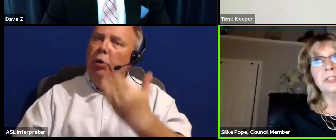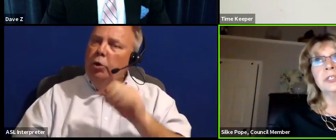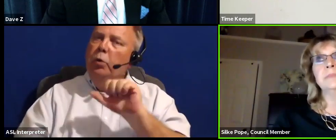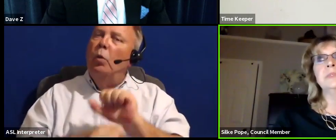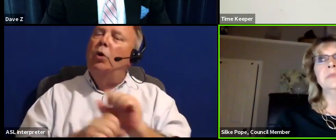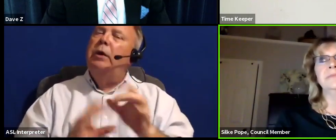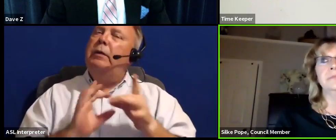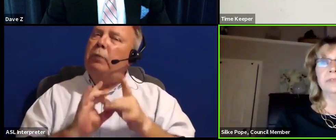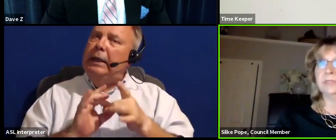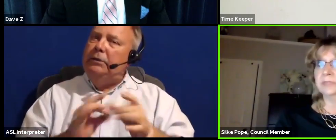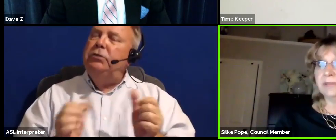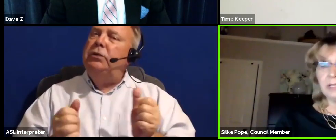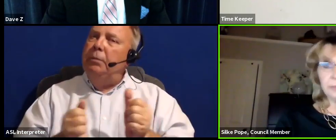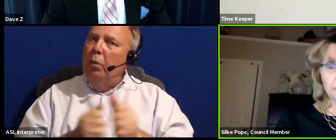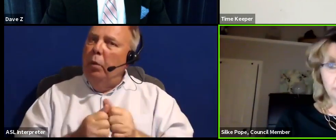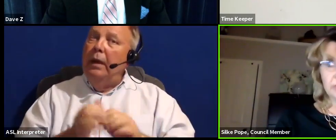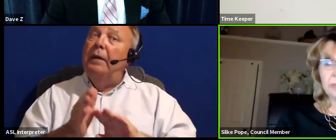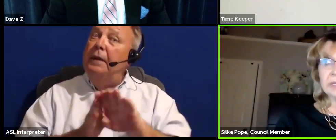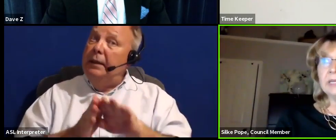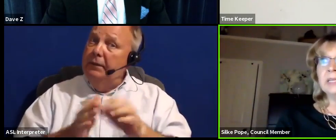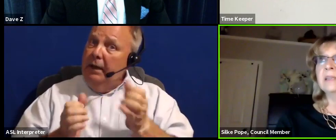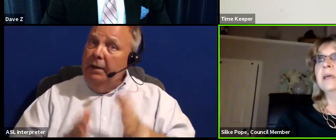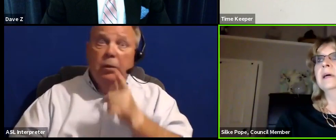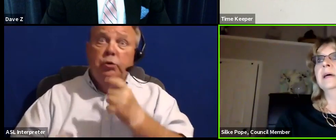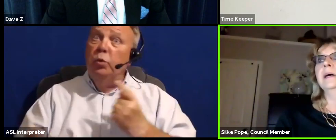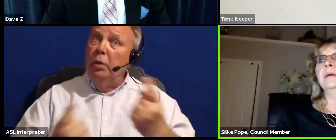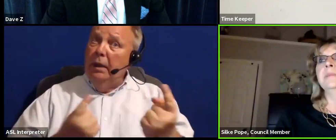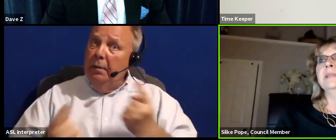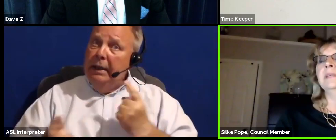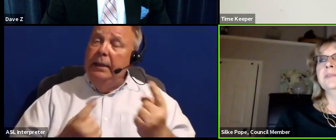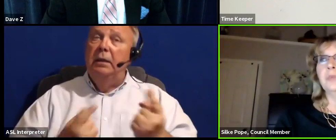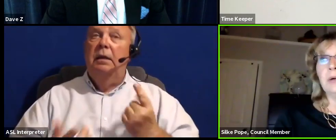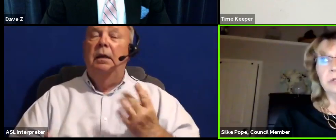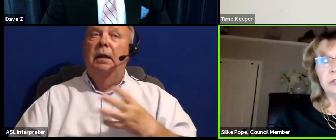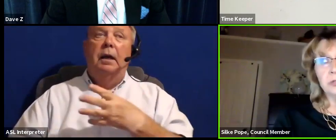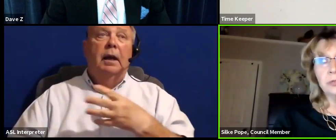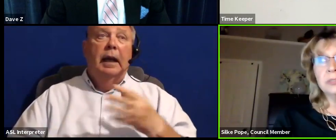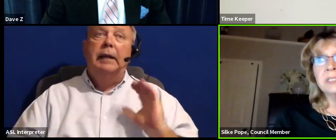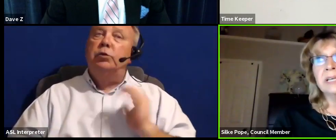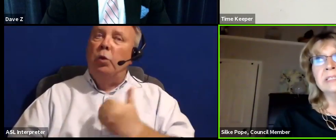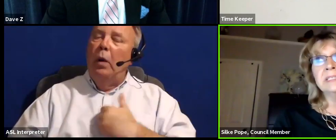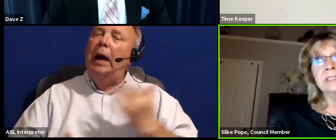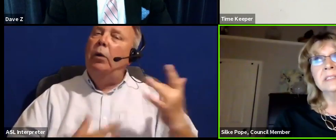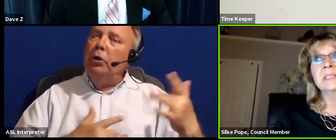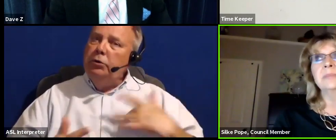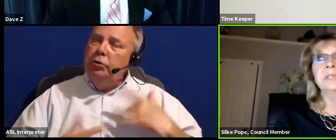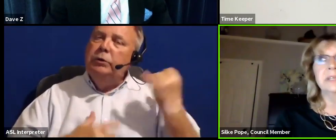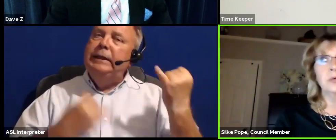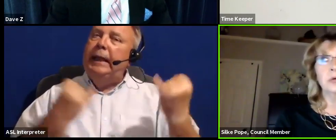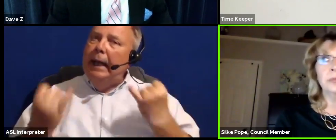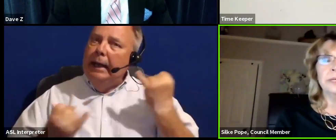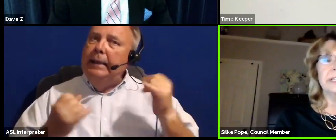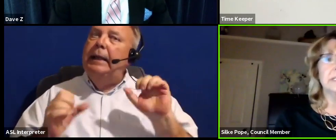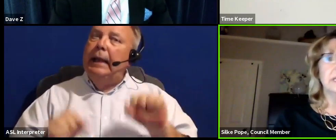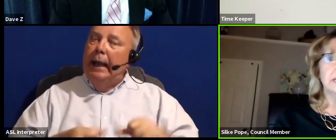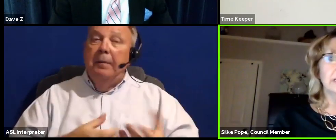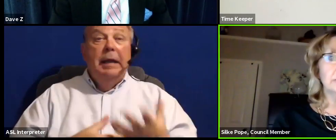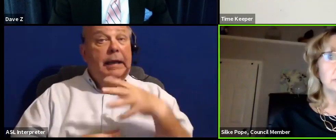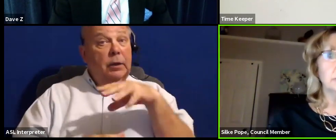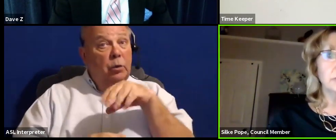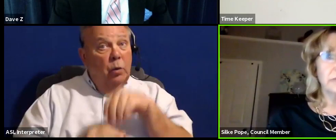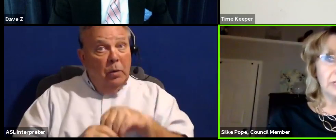relationships with the developers who are coming in. And so our concerns and ideas can be incorporated